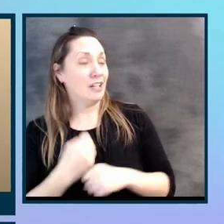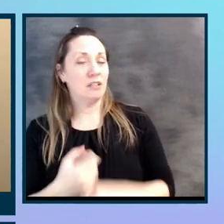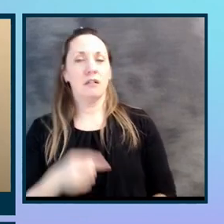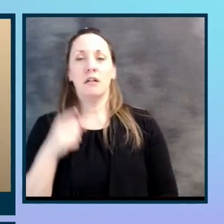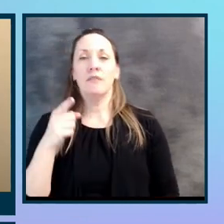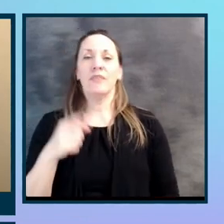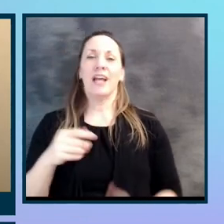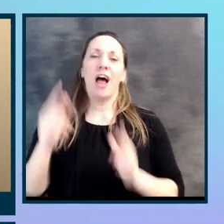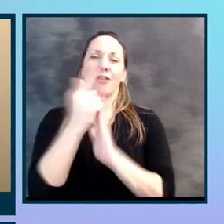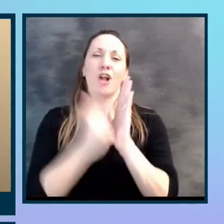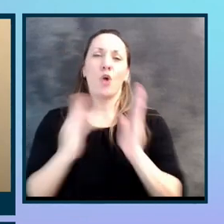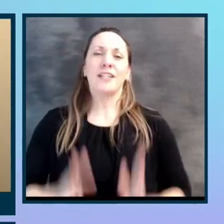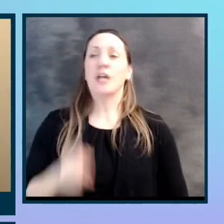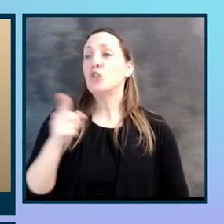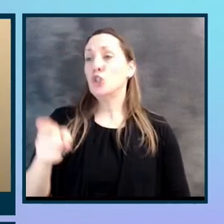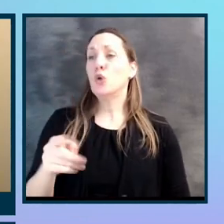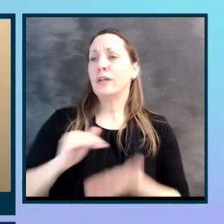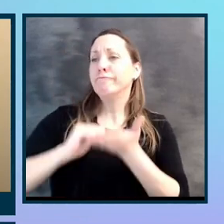Peterson.